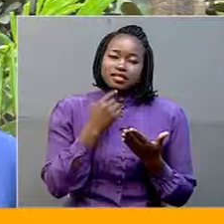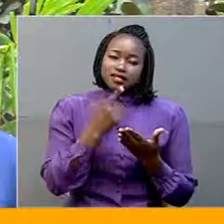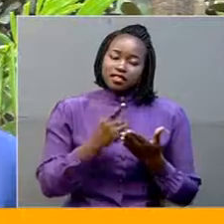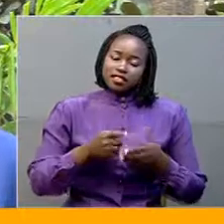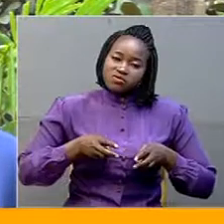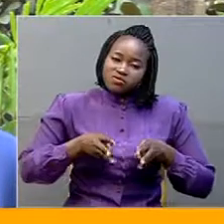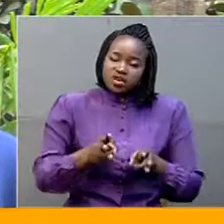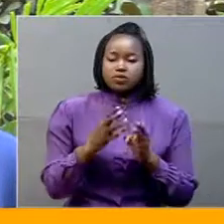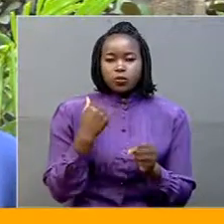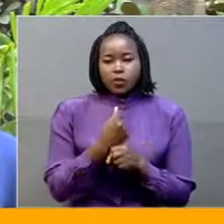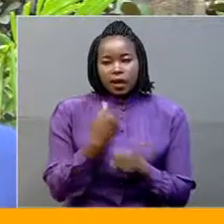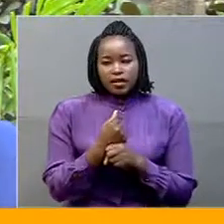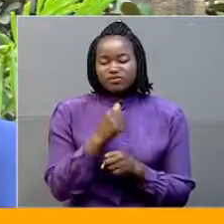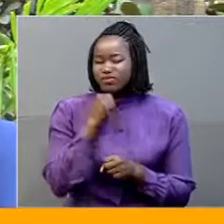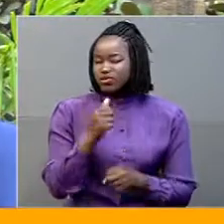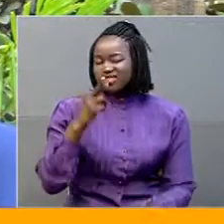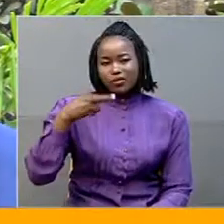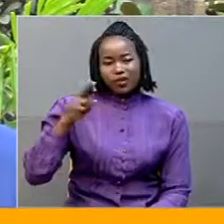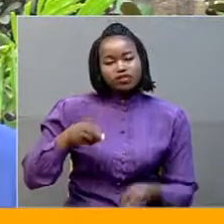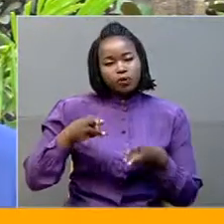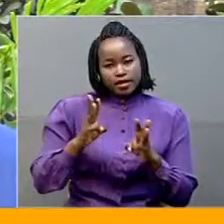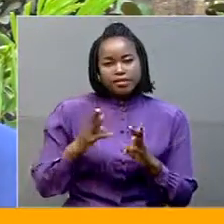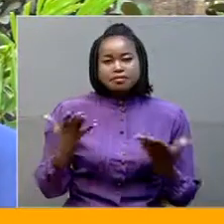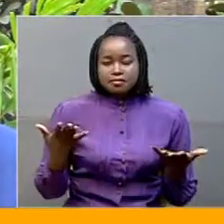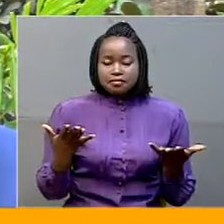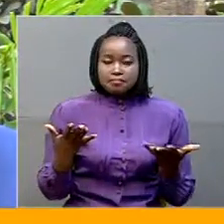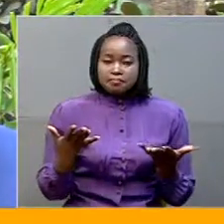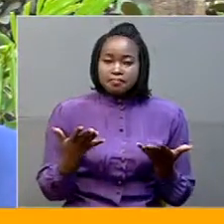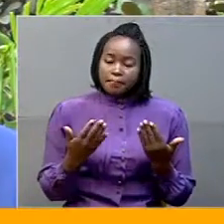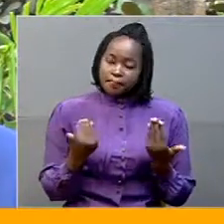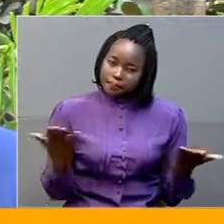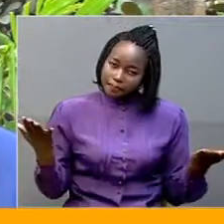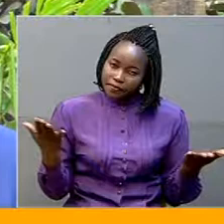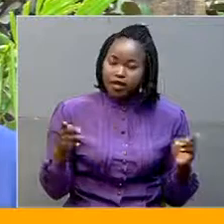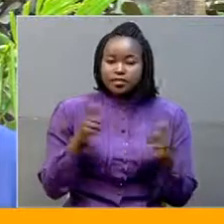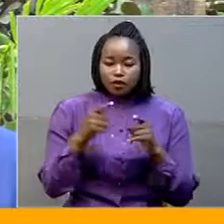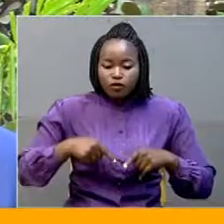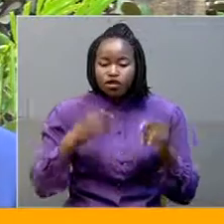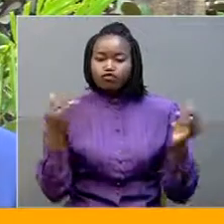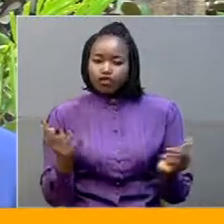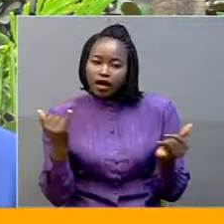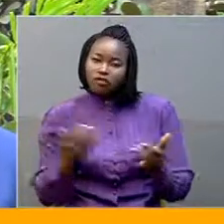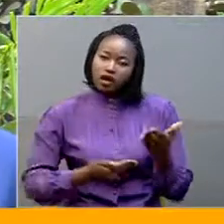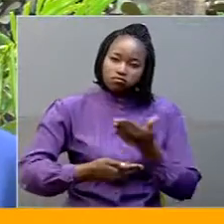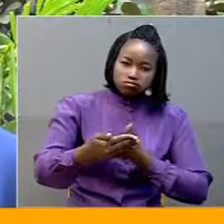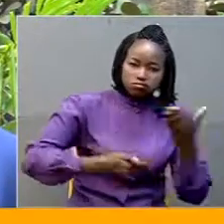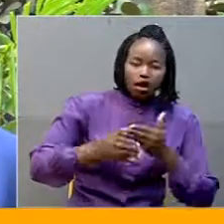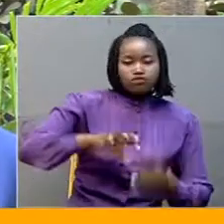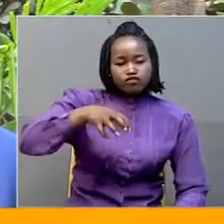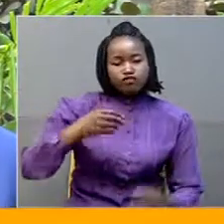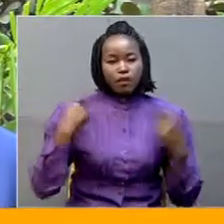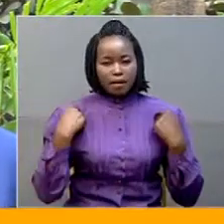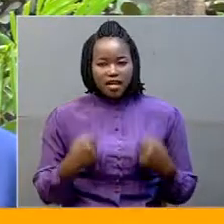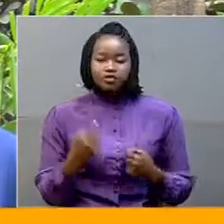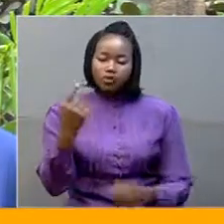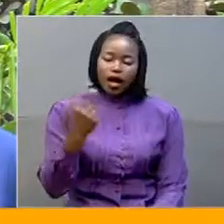in the authority is not the rightful way. And we have tried to engage them, the divisional mayors, to come and have meetings